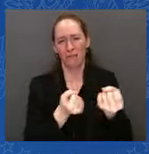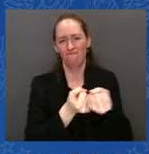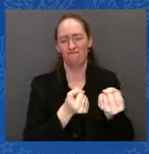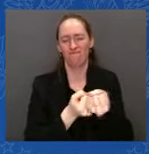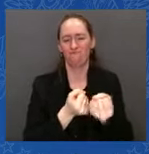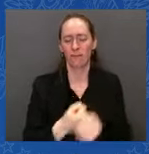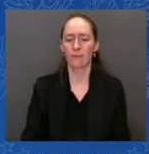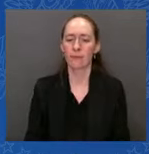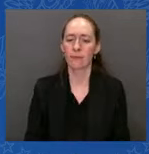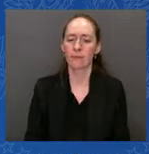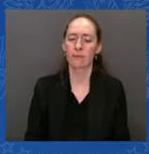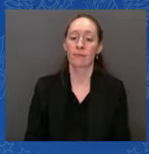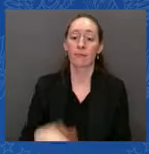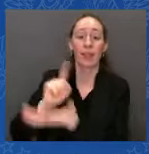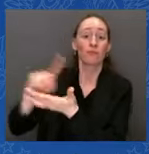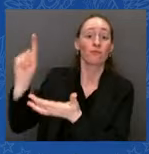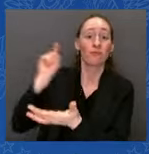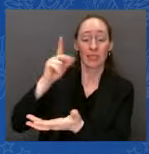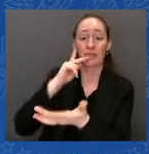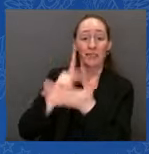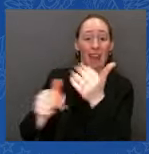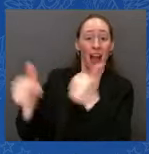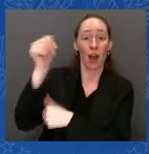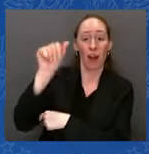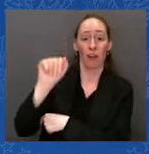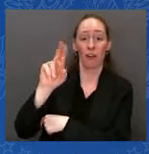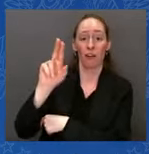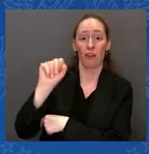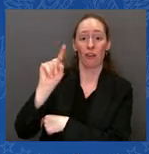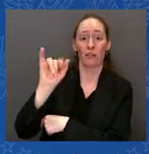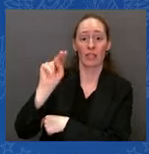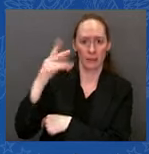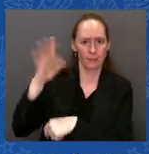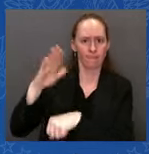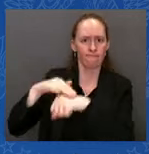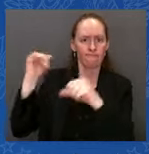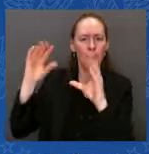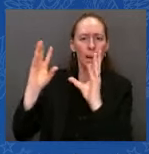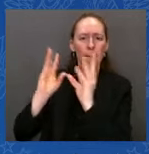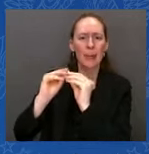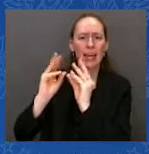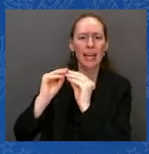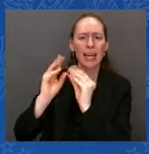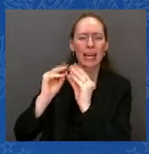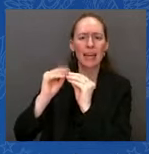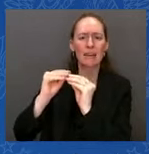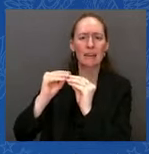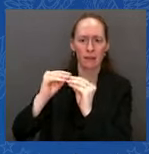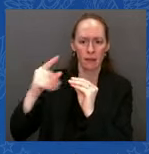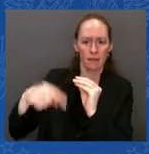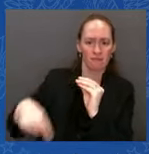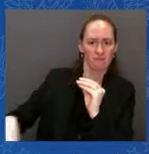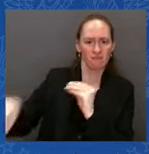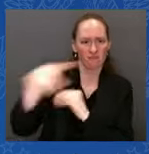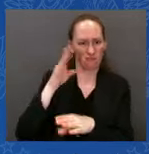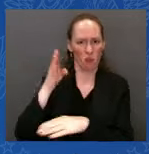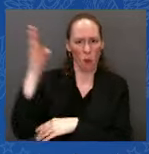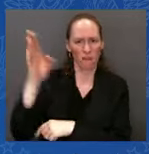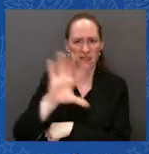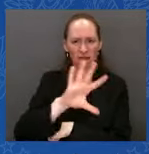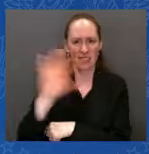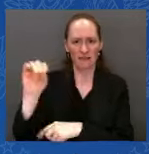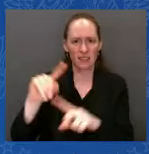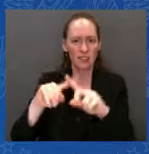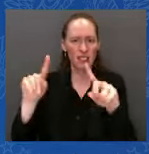Group for the eighth time. This group was made up of some 50 nations, 50 nations, each making significant